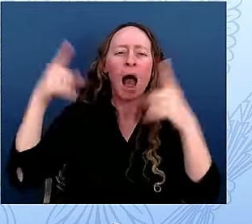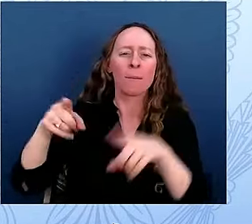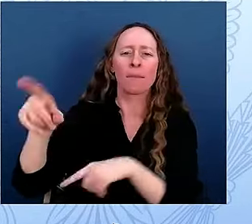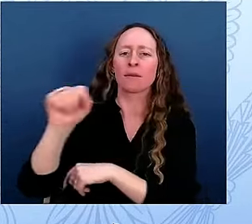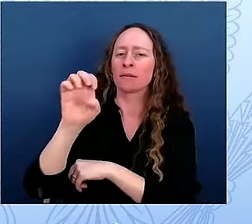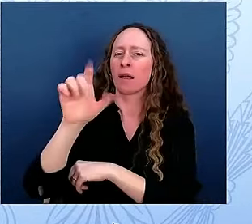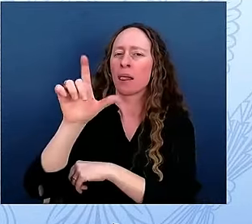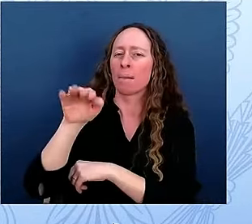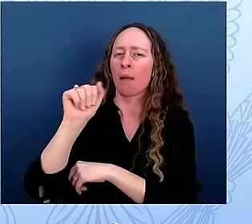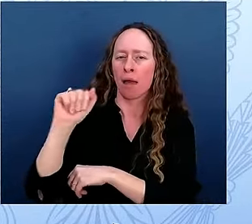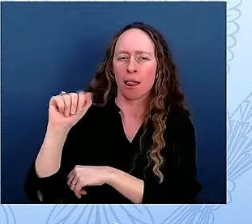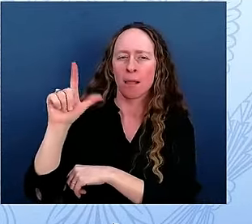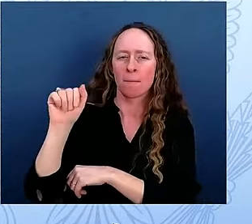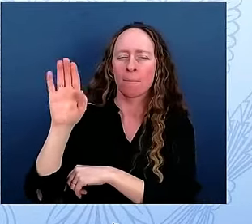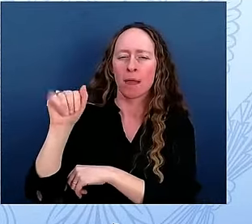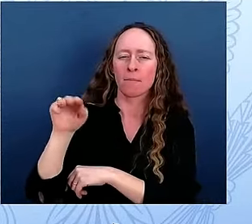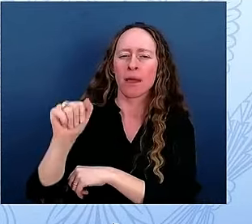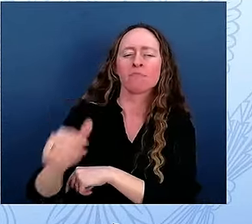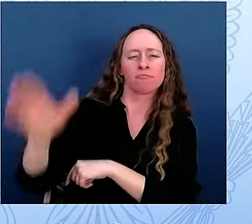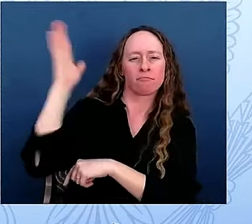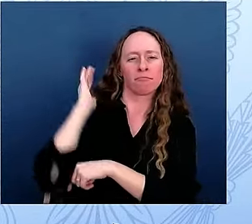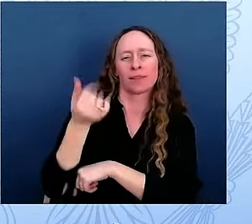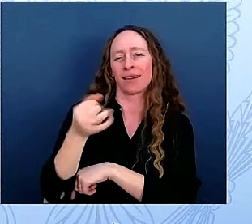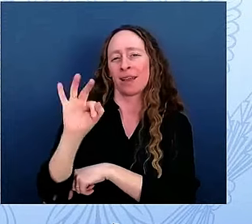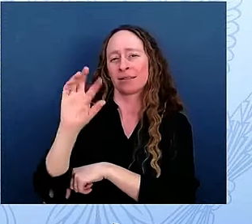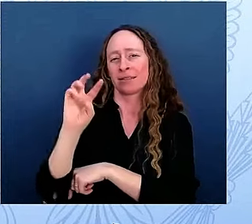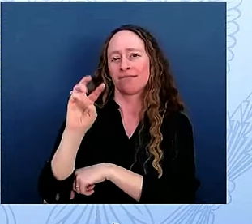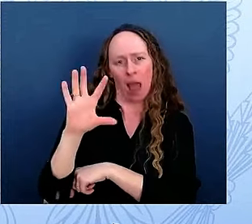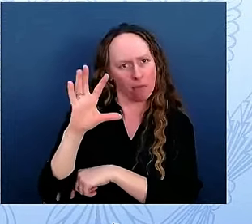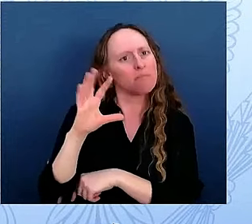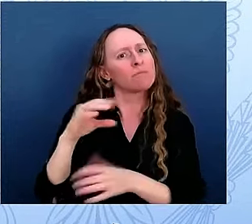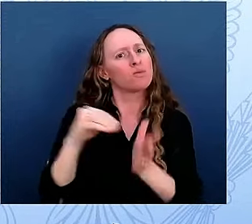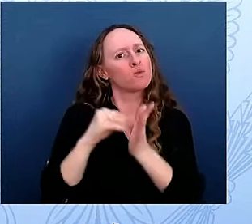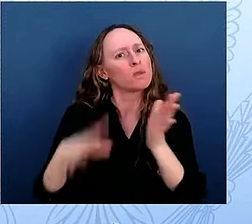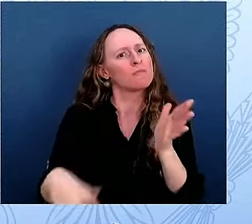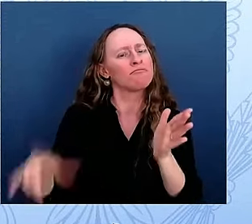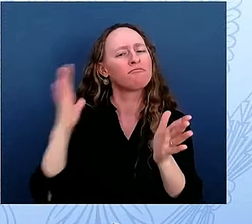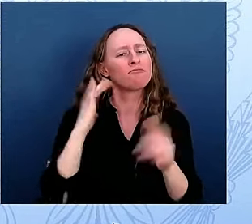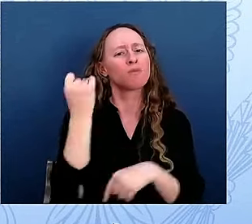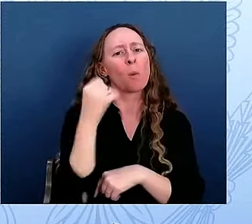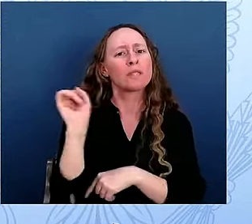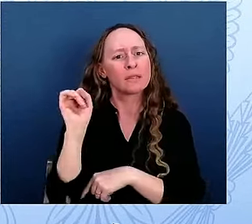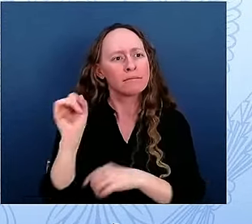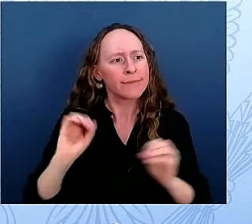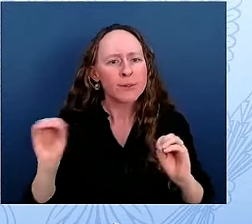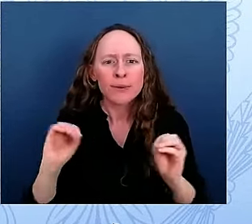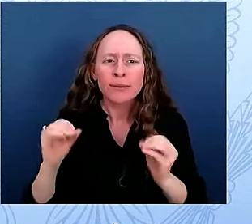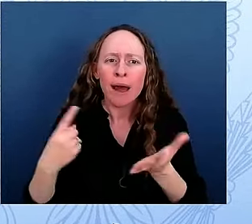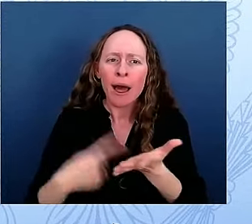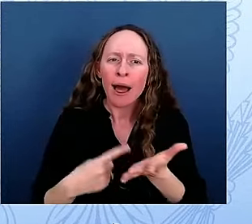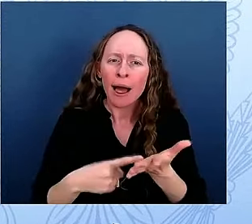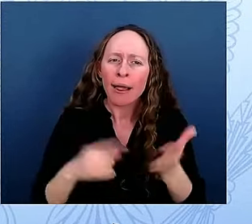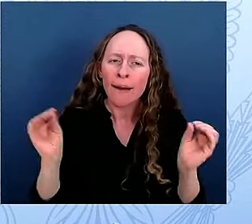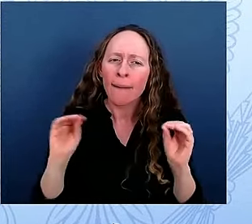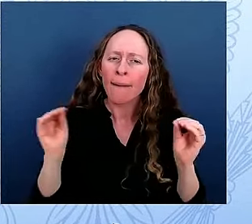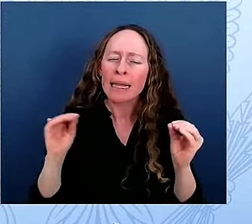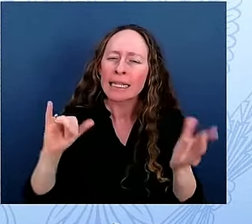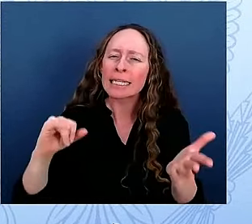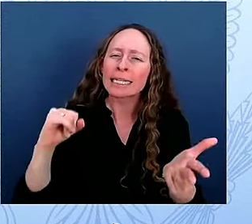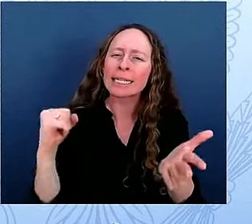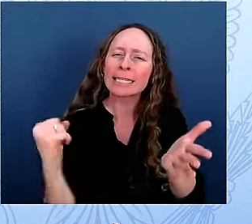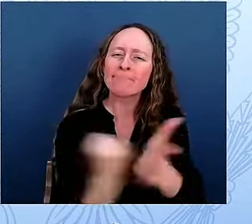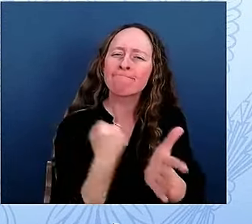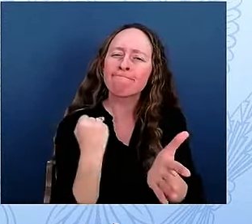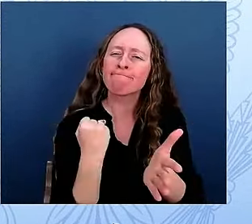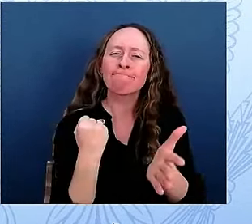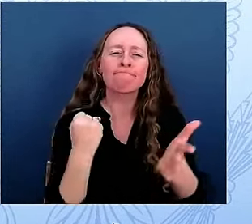Imagine how much more memorable the experience would have been if my students could have seen digital tools that could help them appreciate and reflect how the architectural